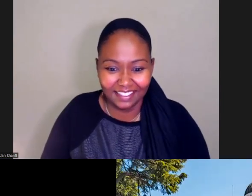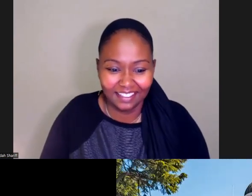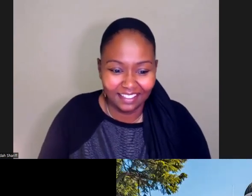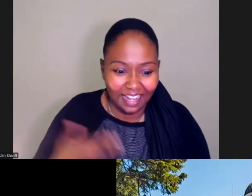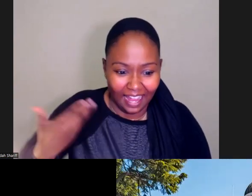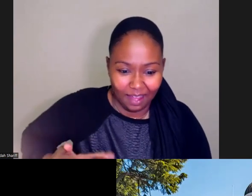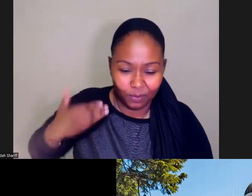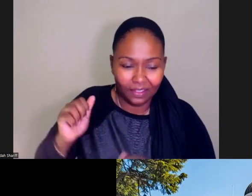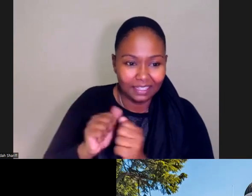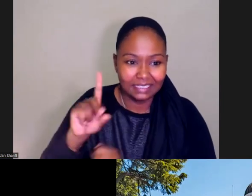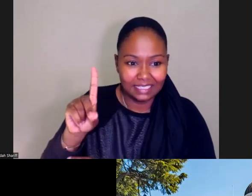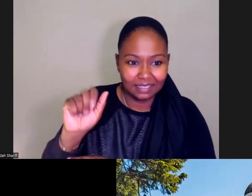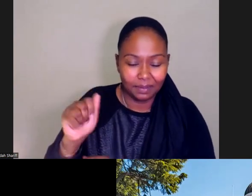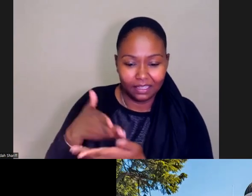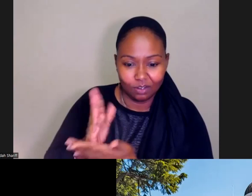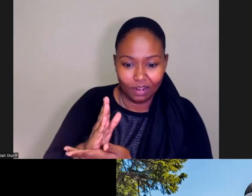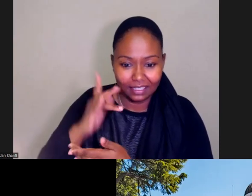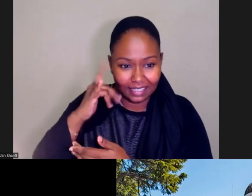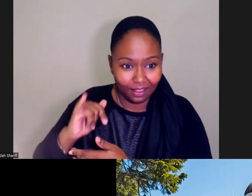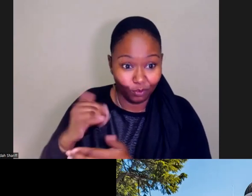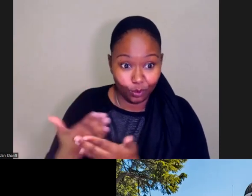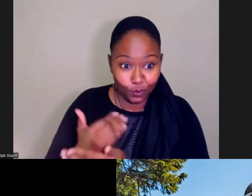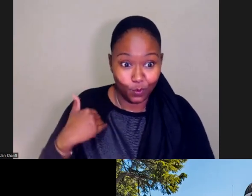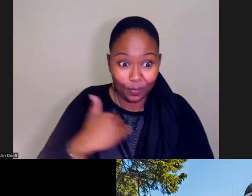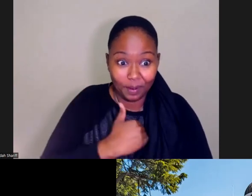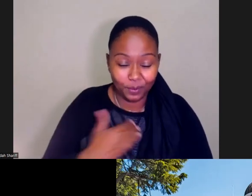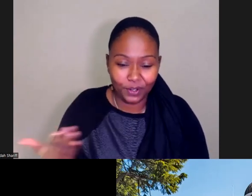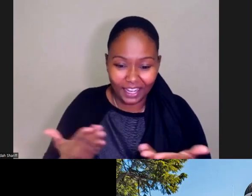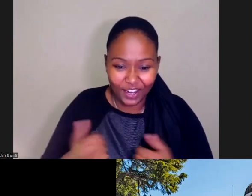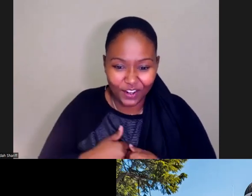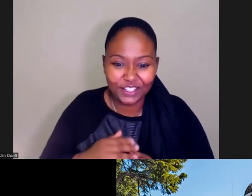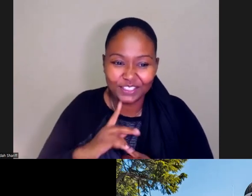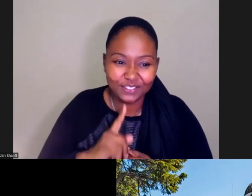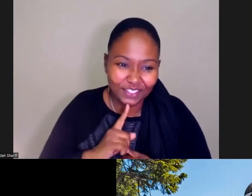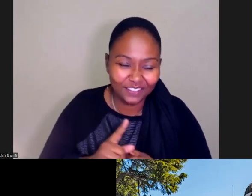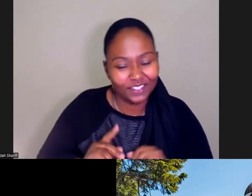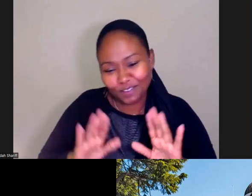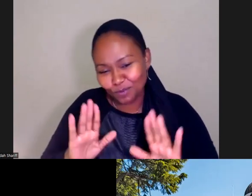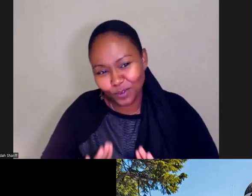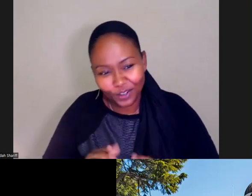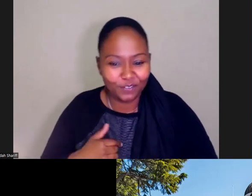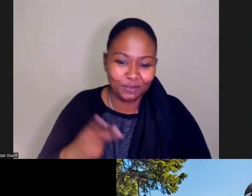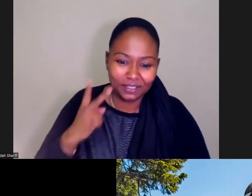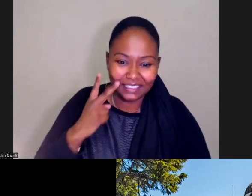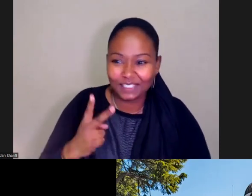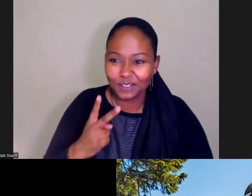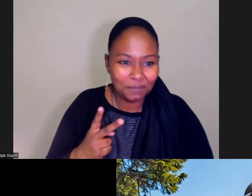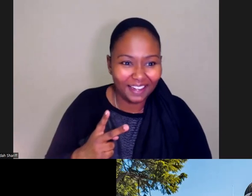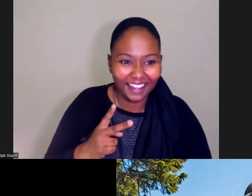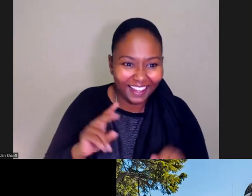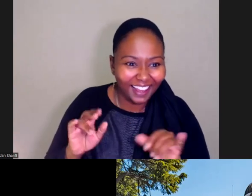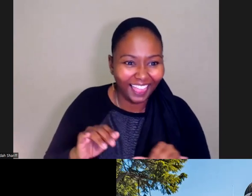California, and I'm a new member here. And it's really great to be in a space with so many familiar faces.